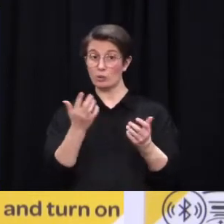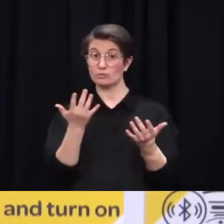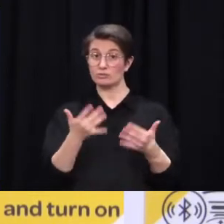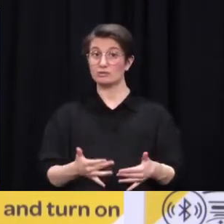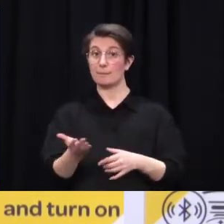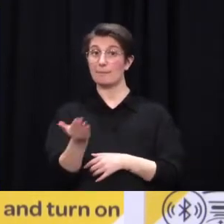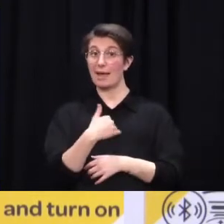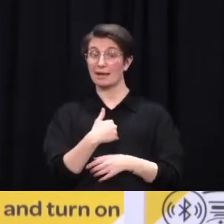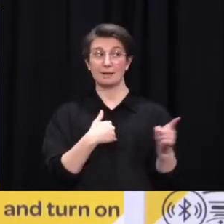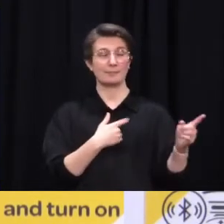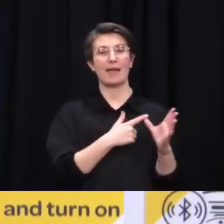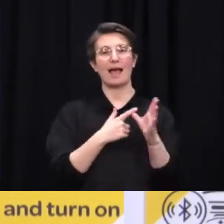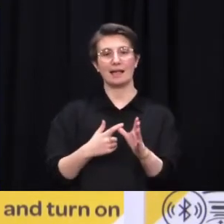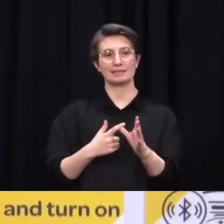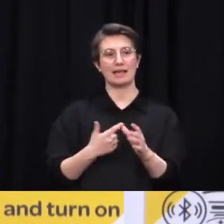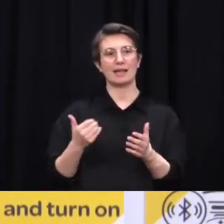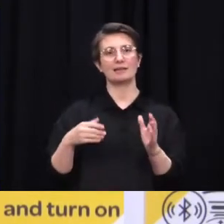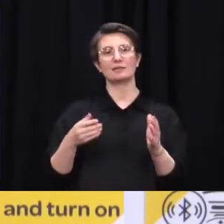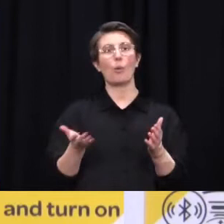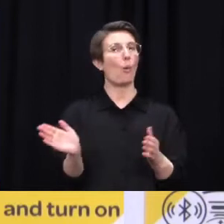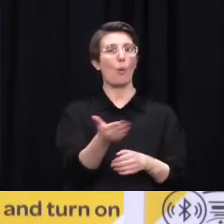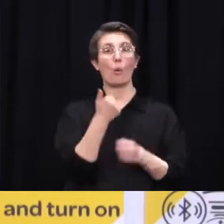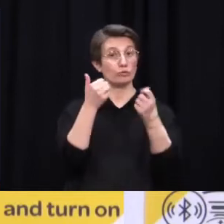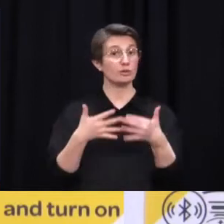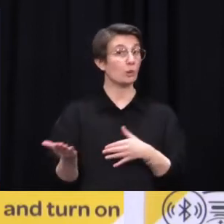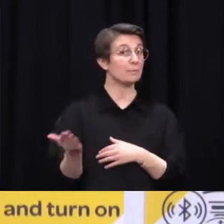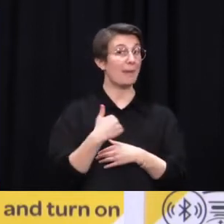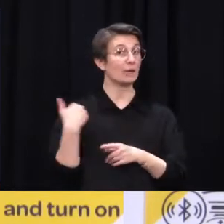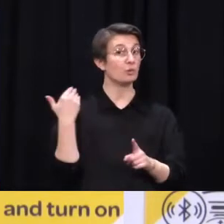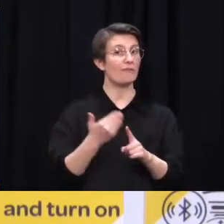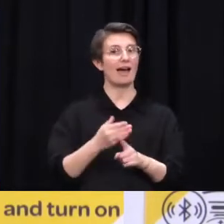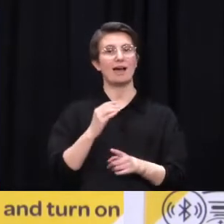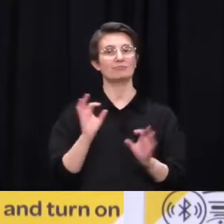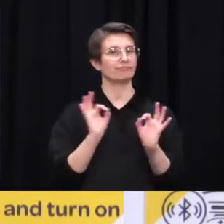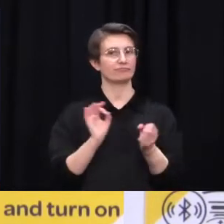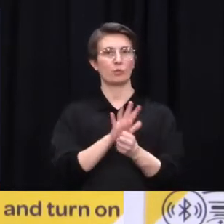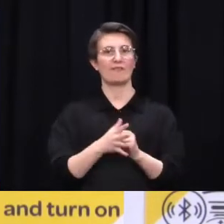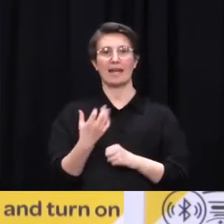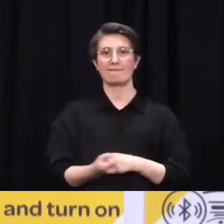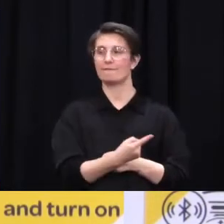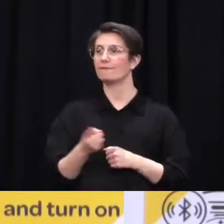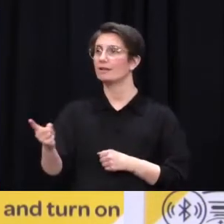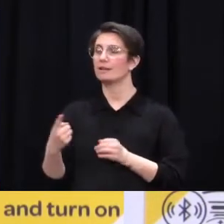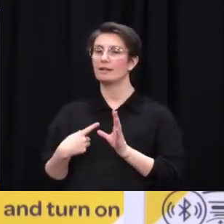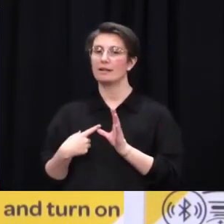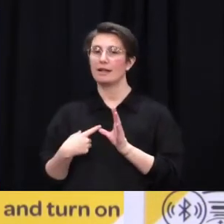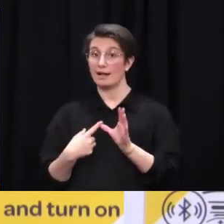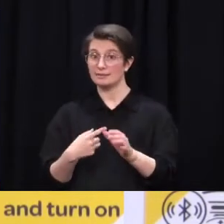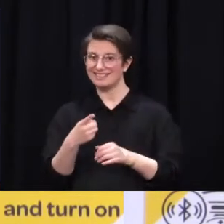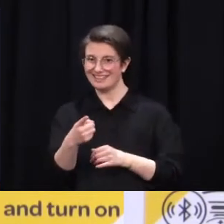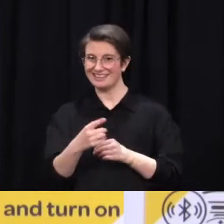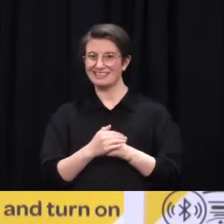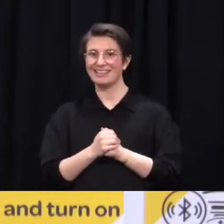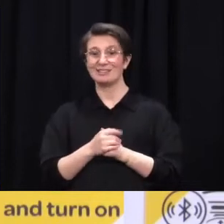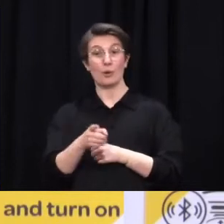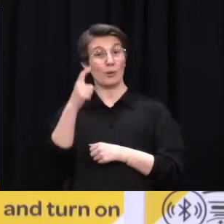results negative. The feedback that we've had so far is that a transmission to staff and then staff bringing it into the community at this point is almost